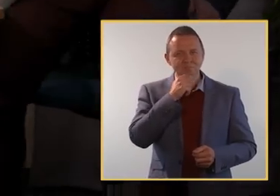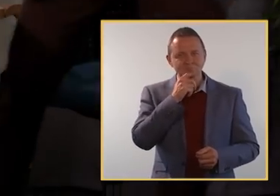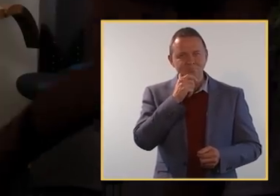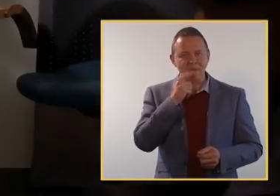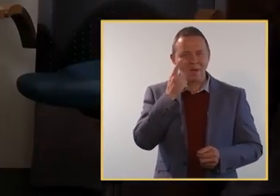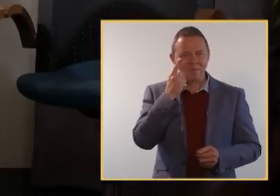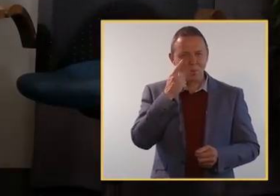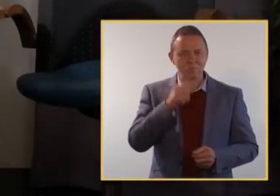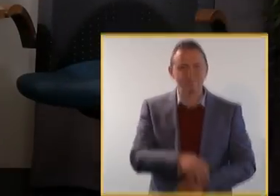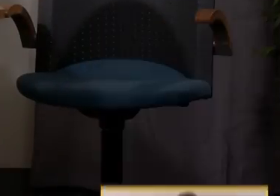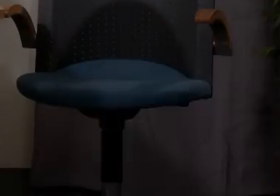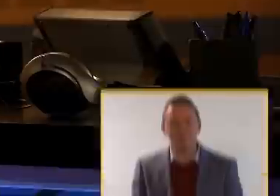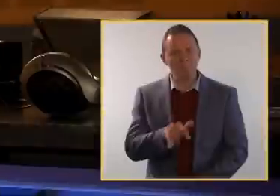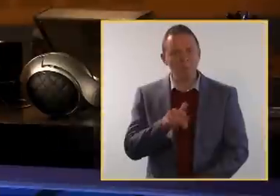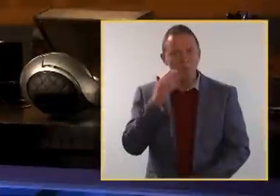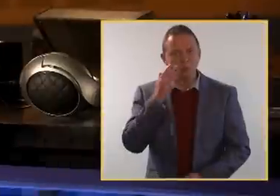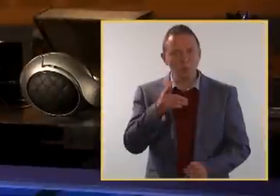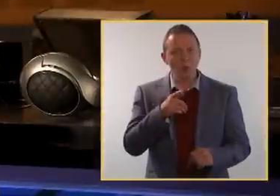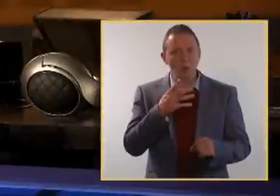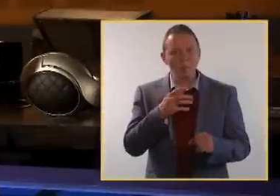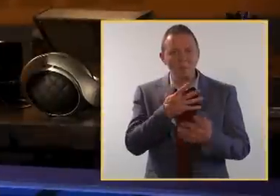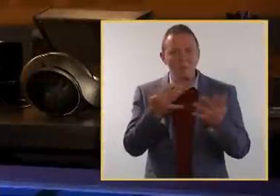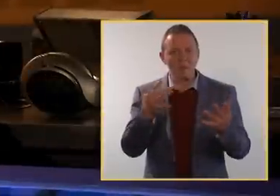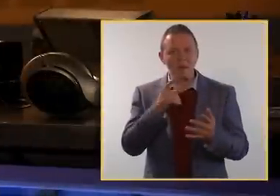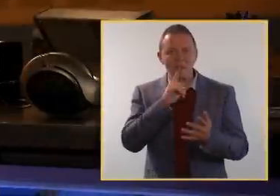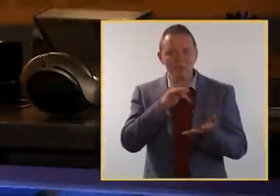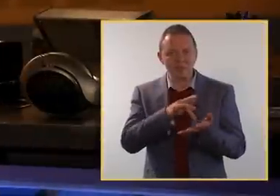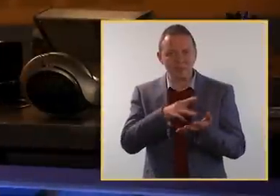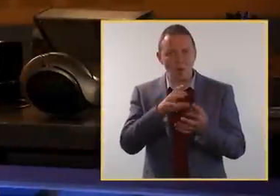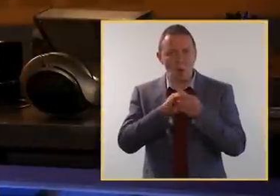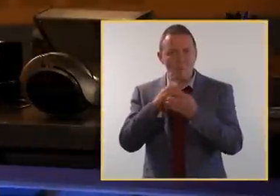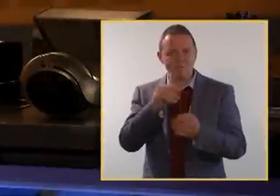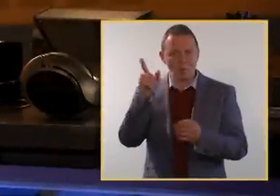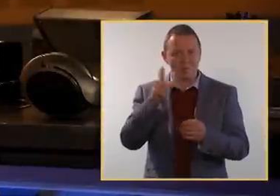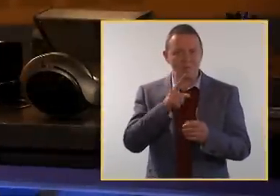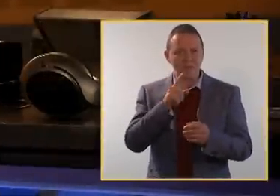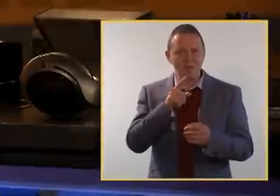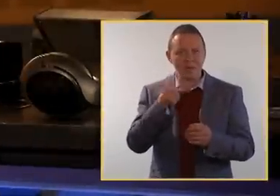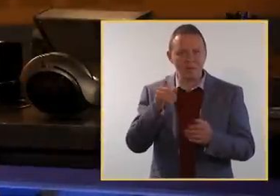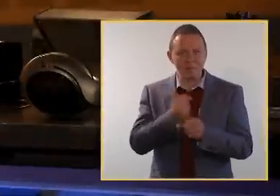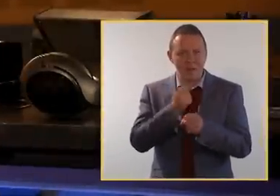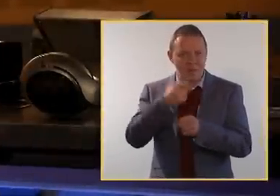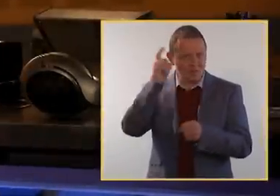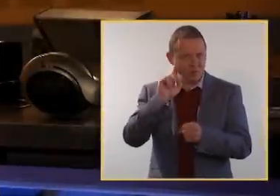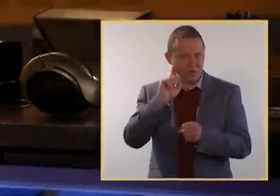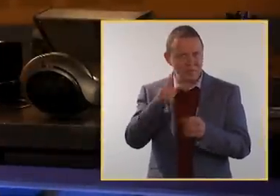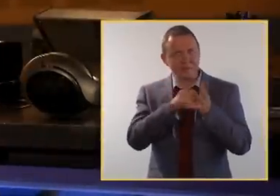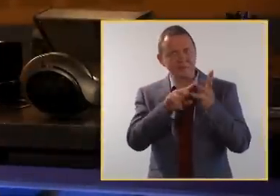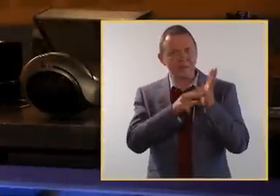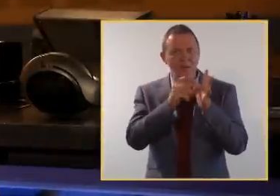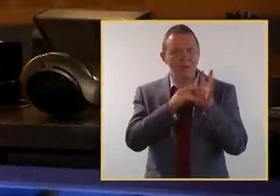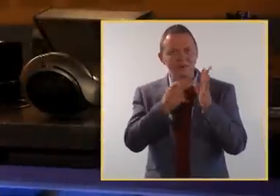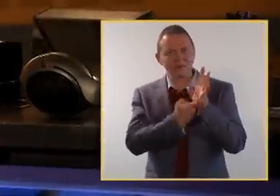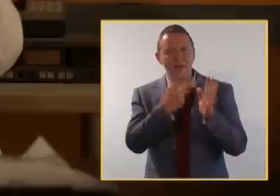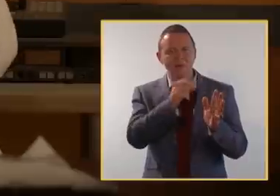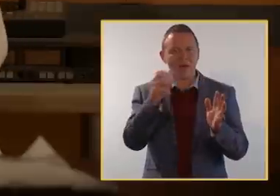Okay, okay. Bye. Bye. You may be surprised to learn that many hearing clinics are actually owned by hearing aid manufacturers. I